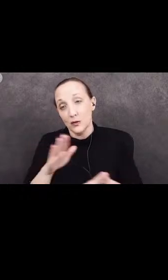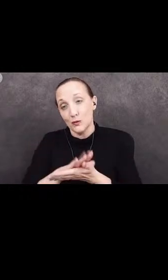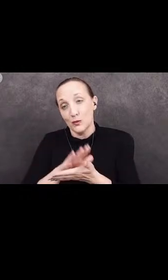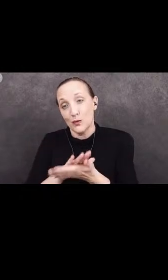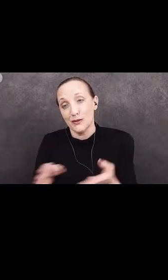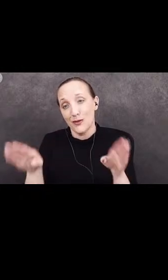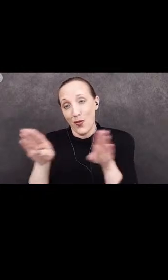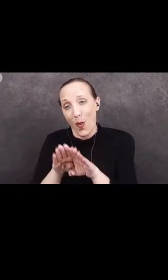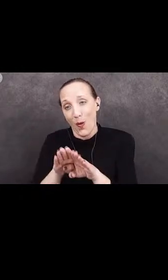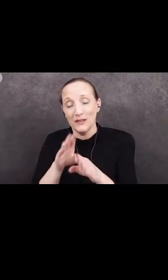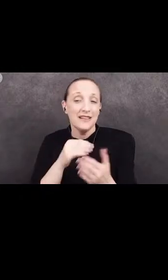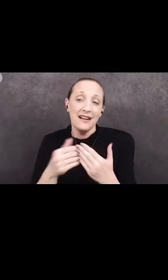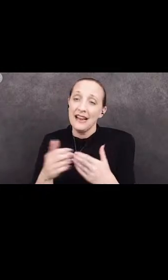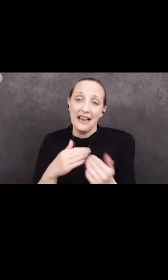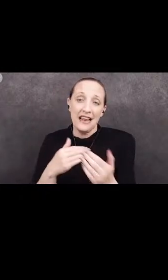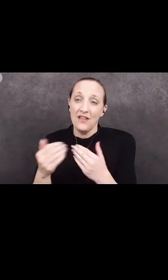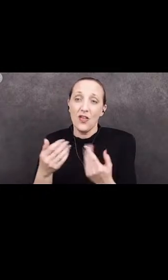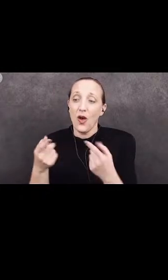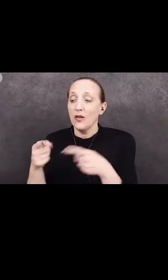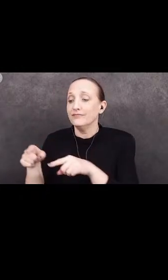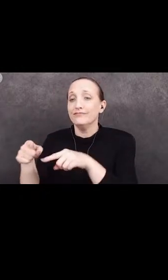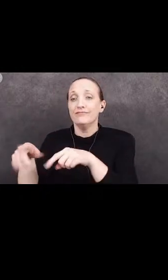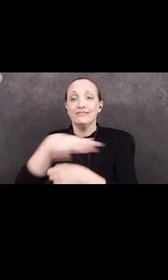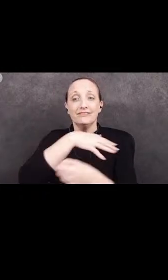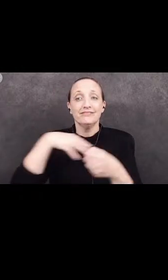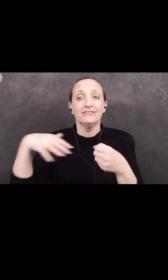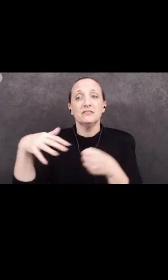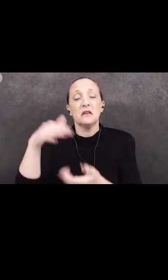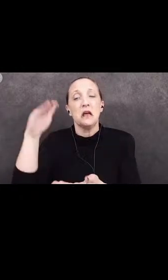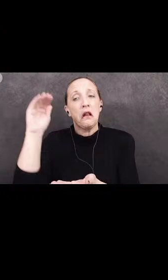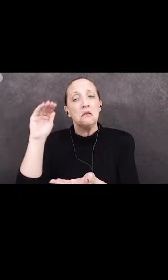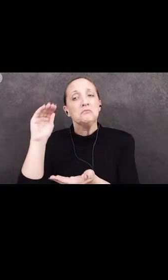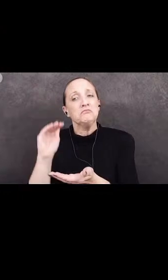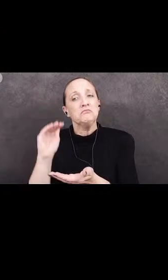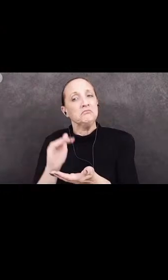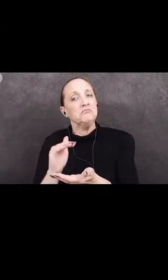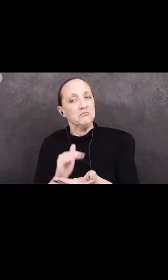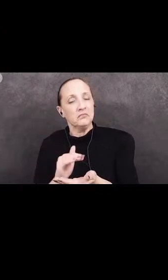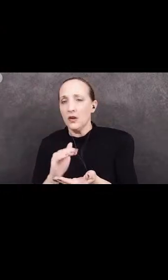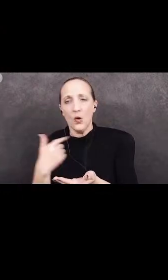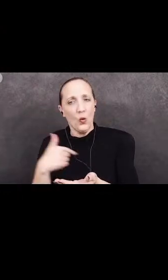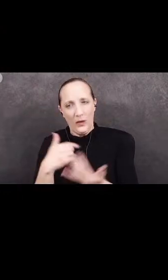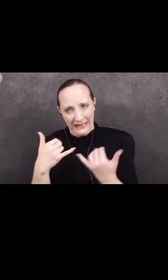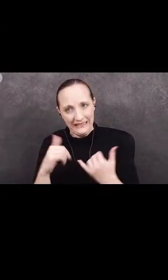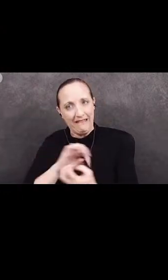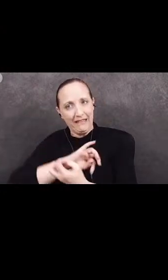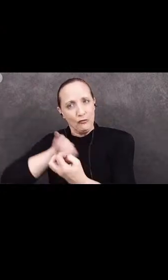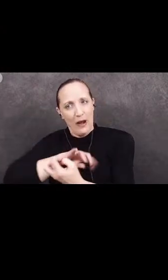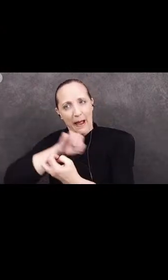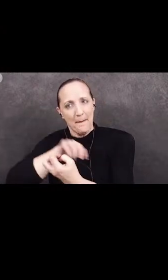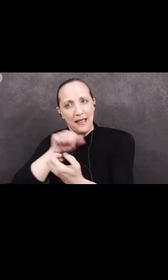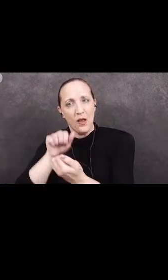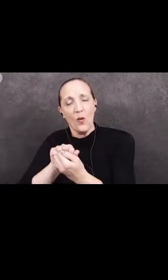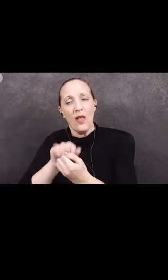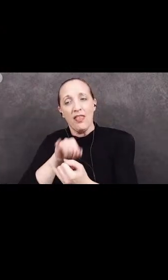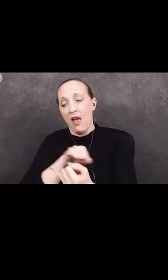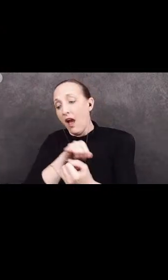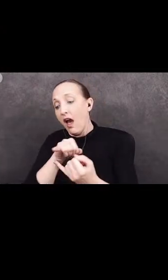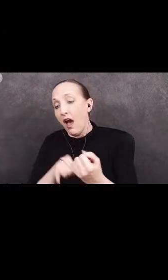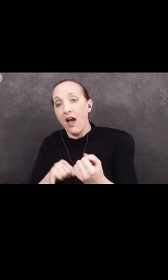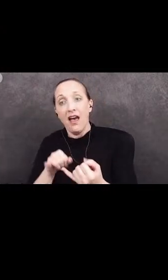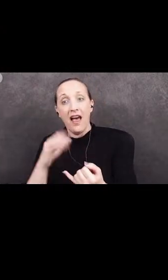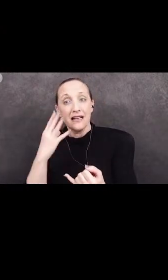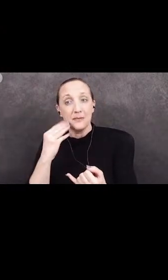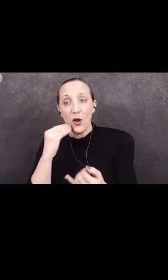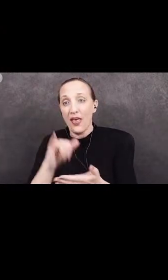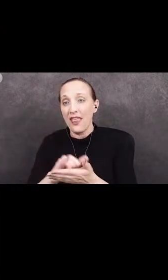and even though conditions around our region are easing, we're still grappling with the after effects of an experience that none